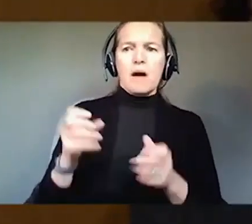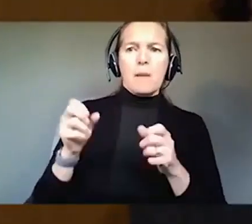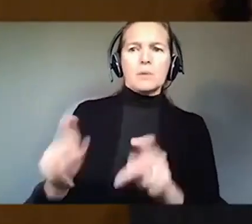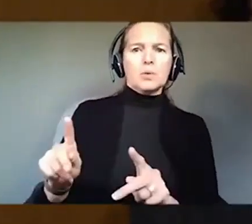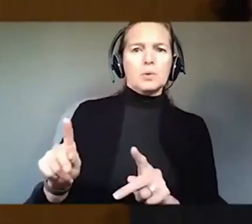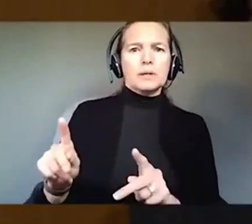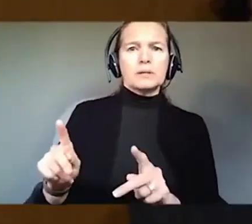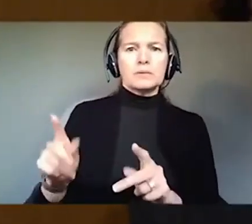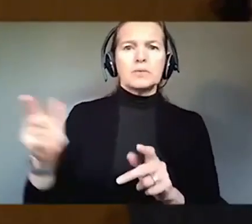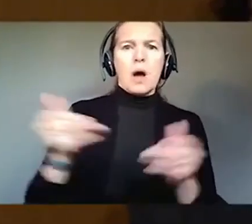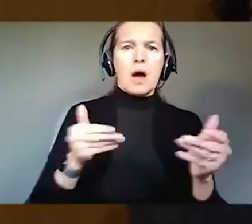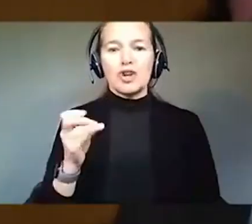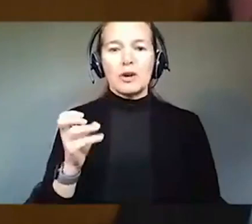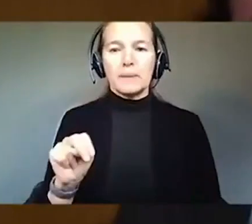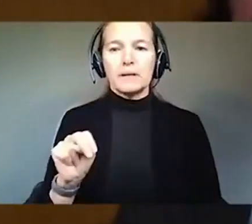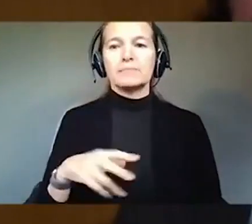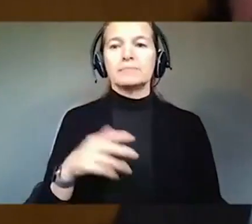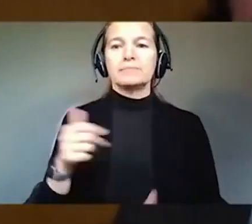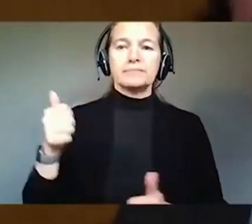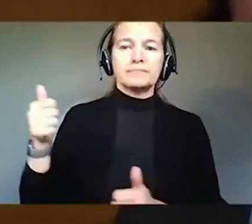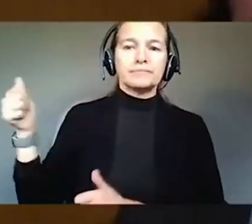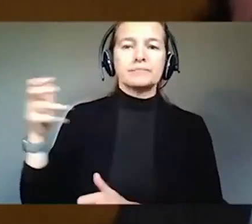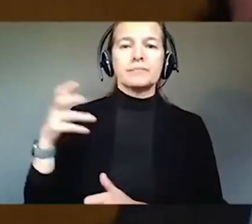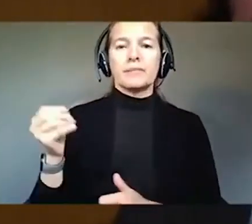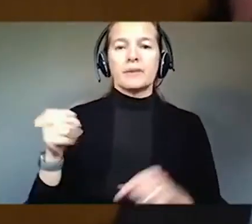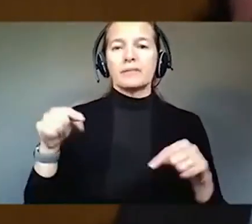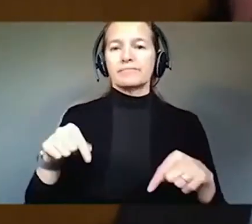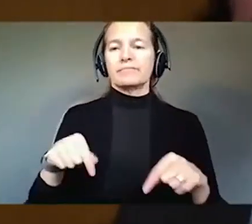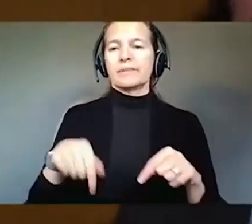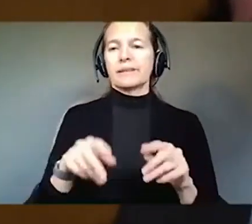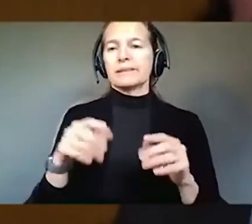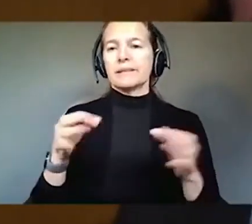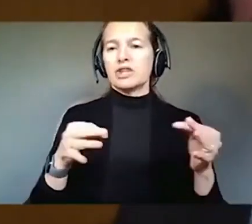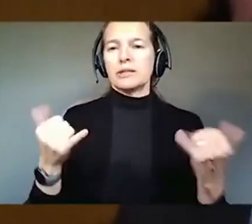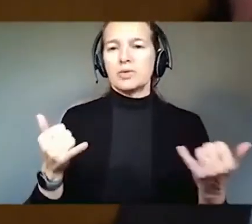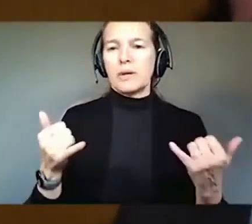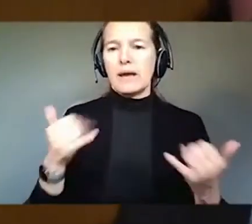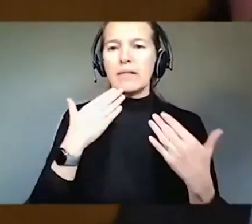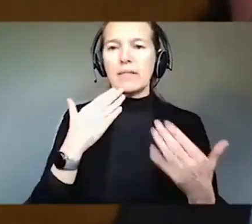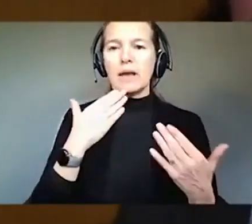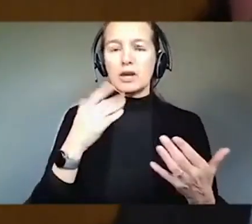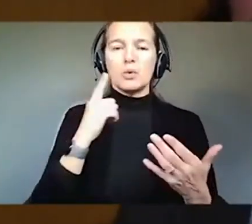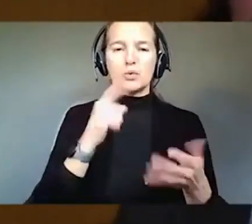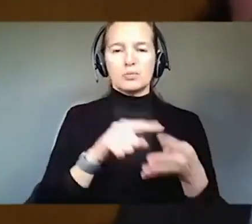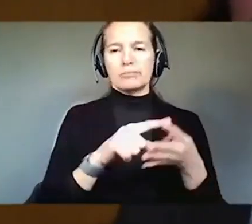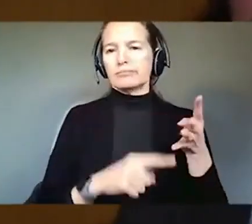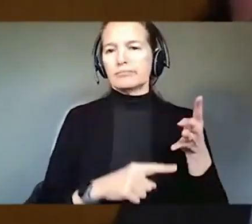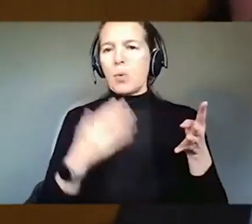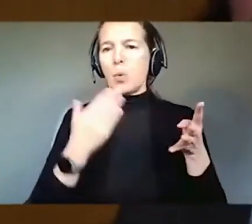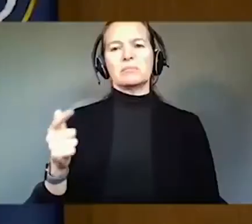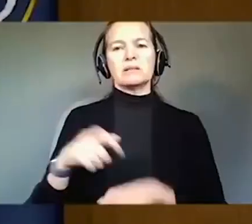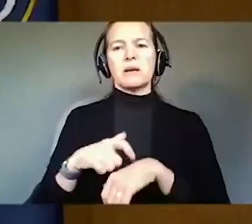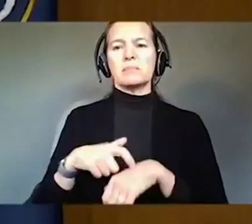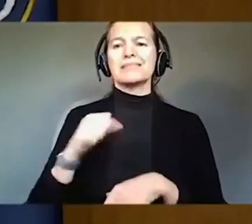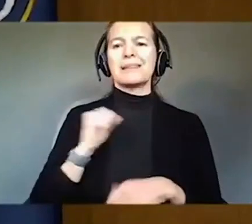be able to hire people with disabilities. this hearing today, appreciate it. Thank you to our witnesses for being here today.